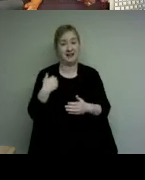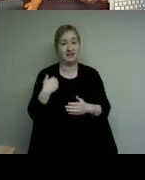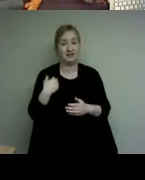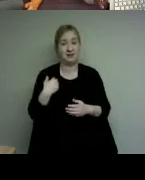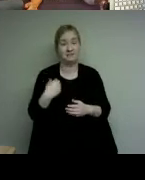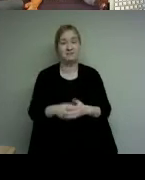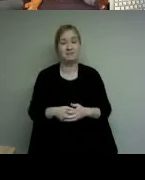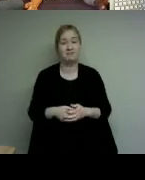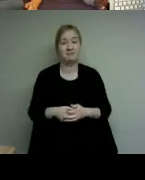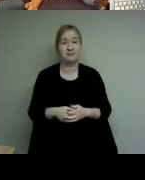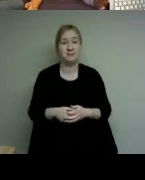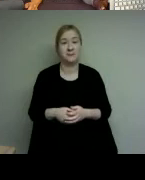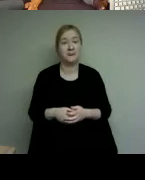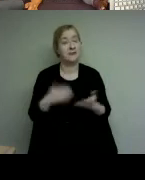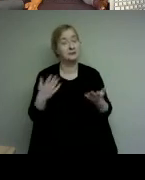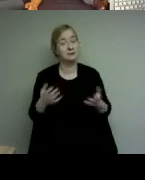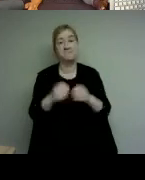why is this important